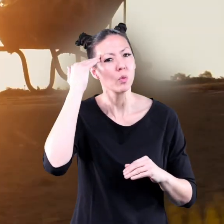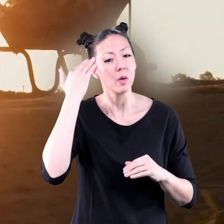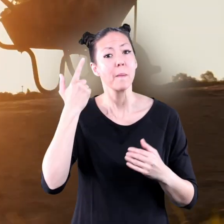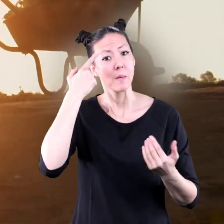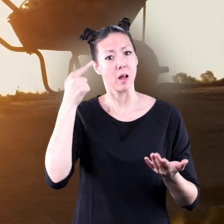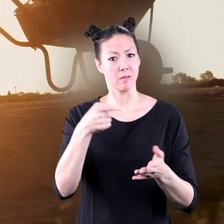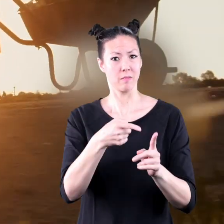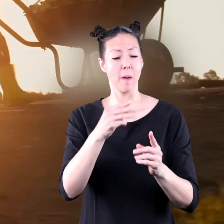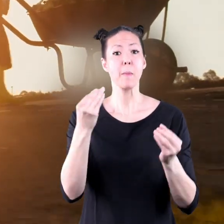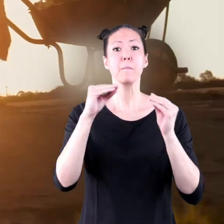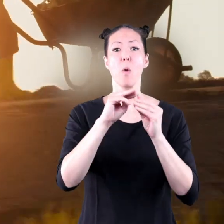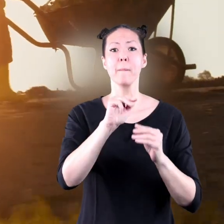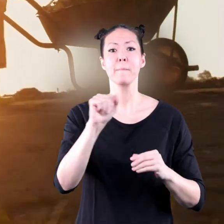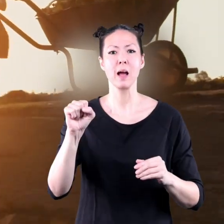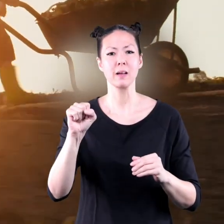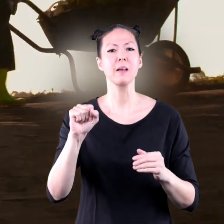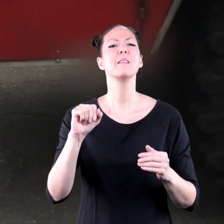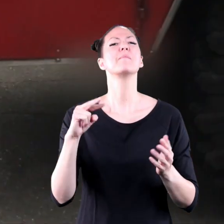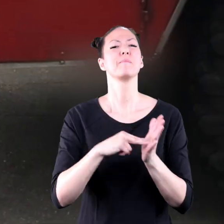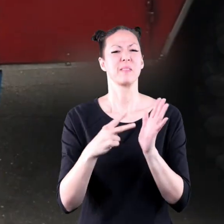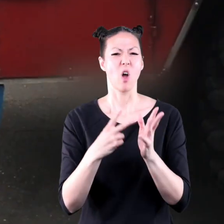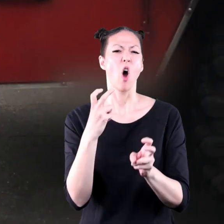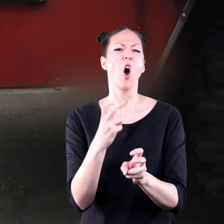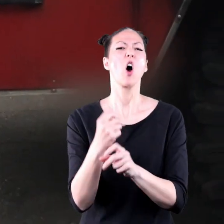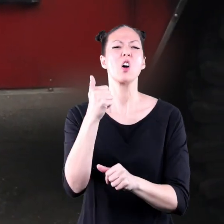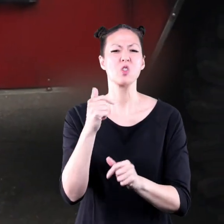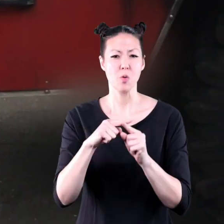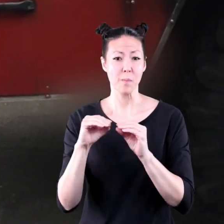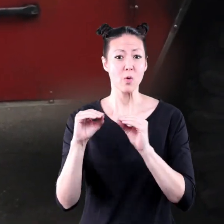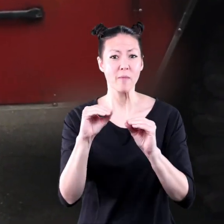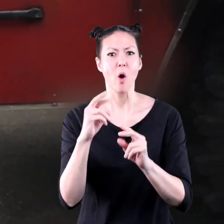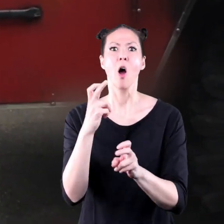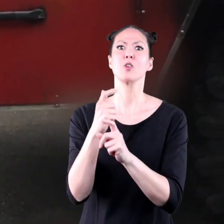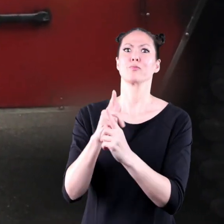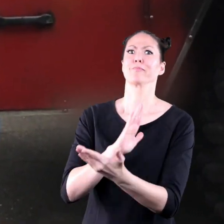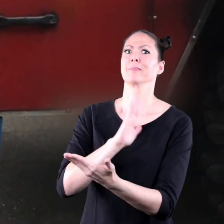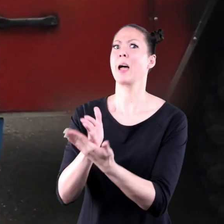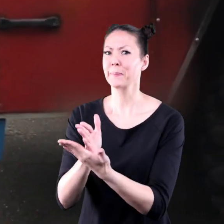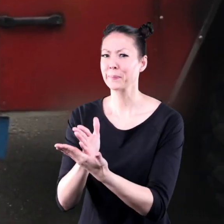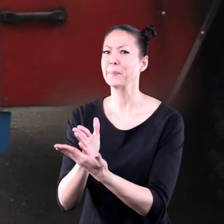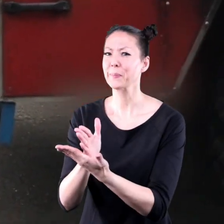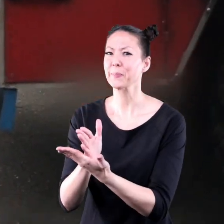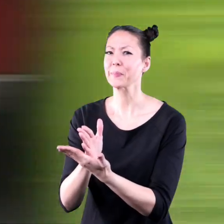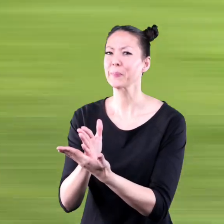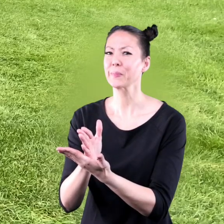because the more mass something has, the harder it is to move it or stop it.